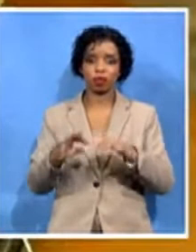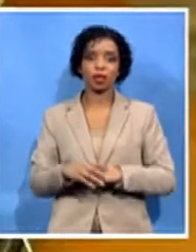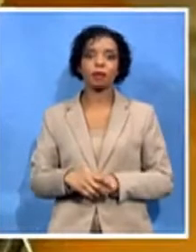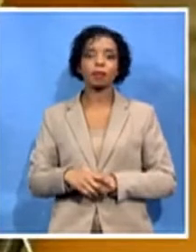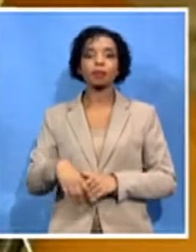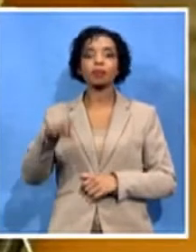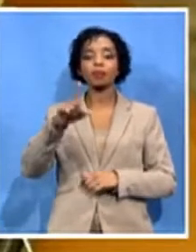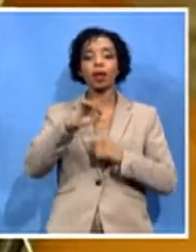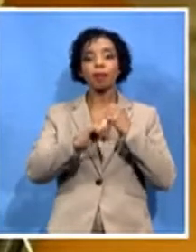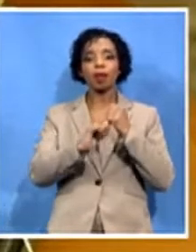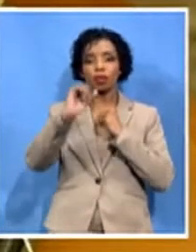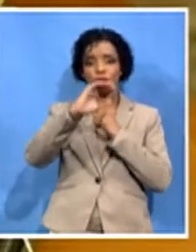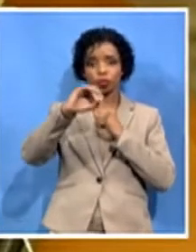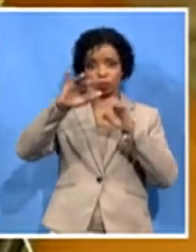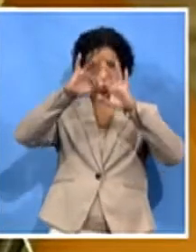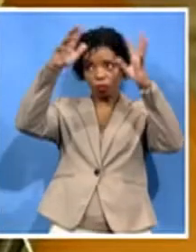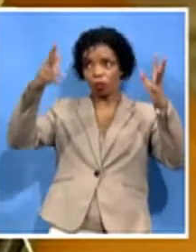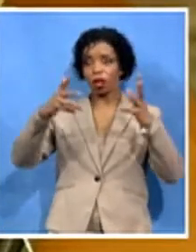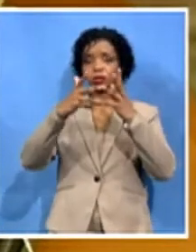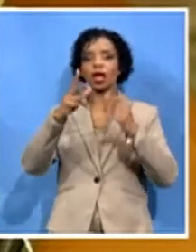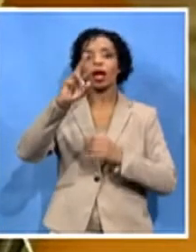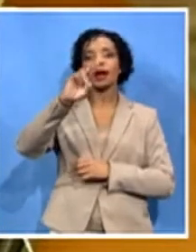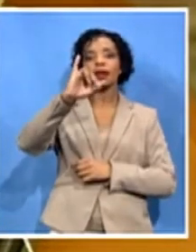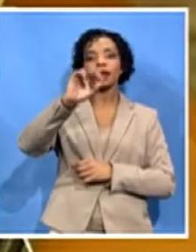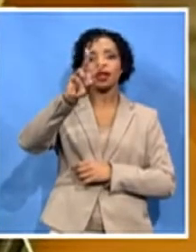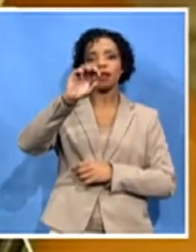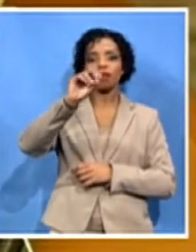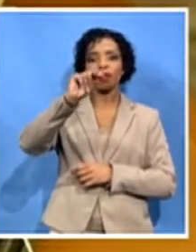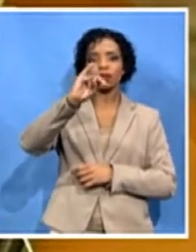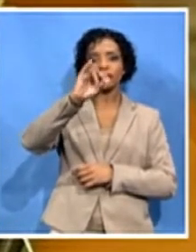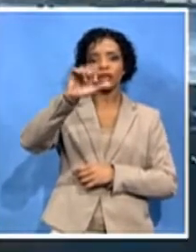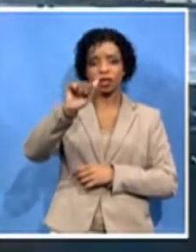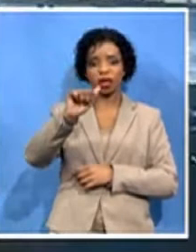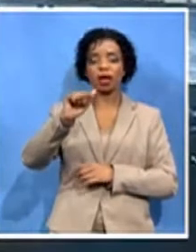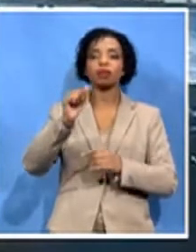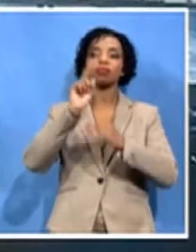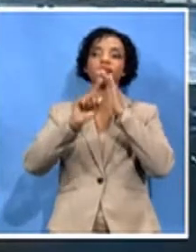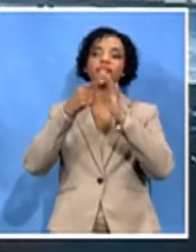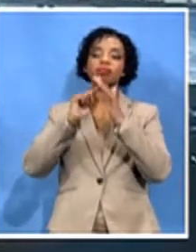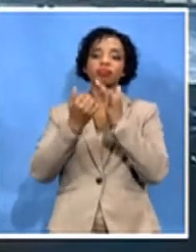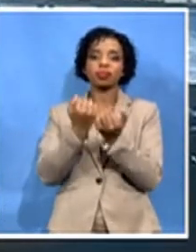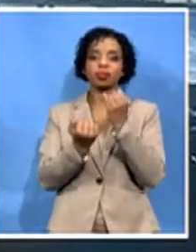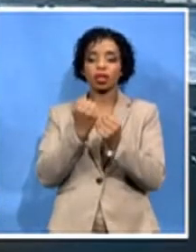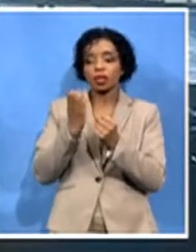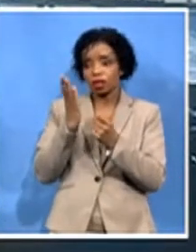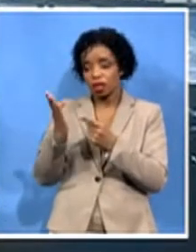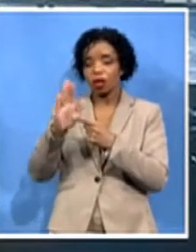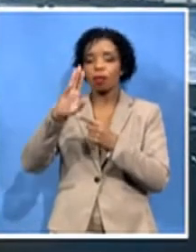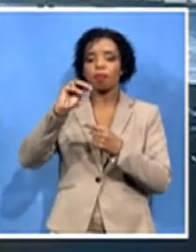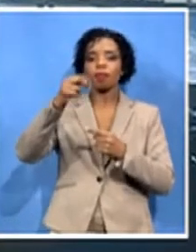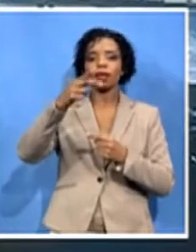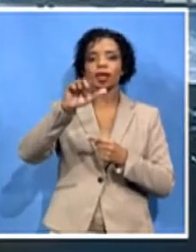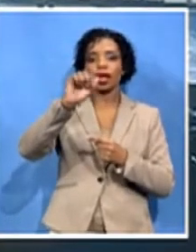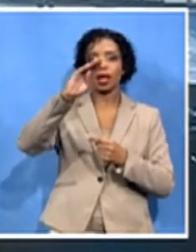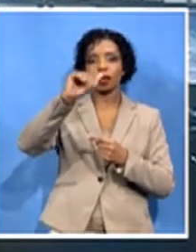eventual release of Mlaba Mlaba other ANC leaders that were sentenced to life imprisonment in 1963. Andan